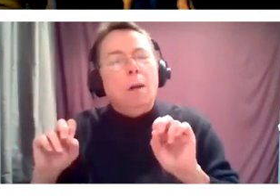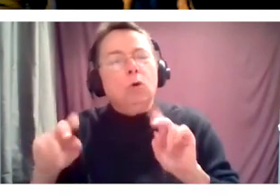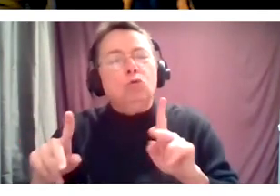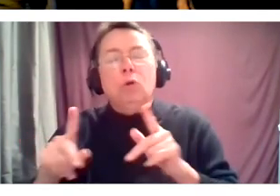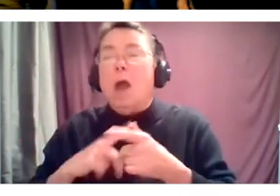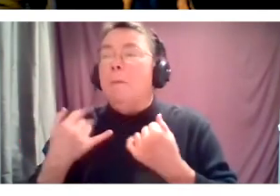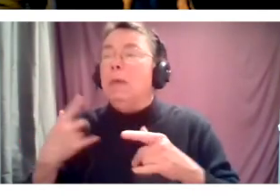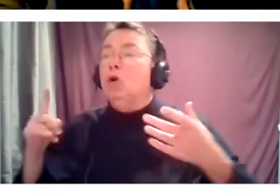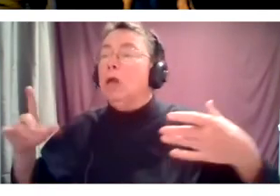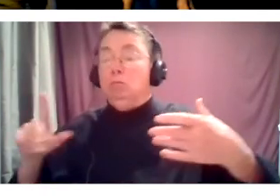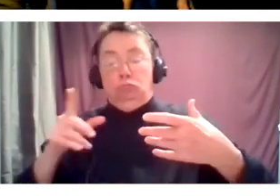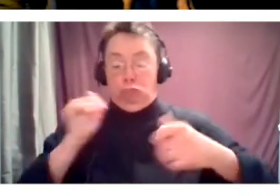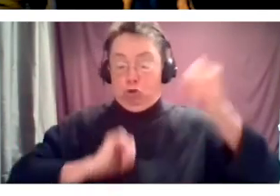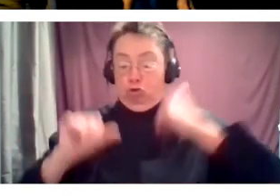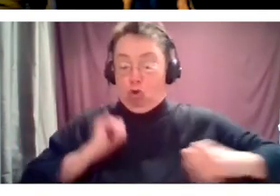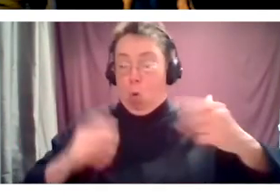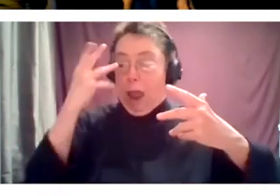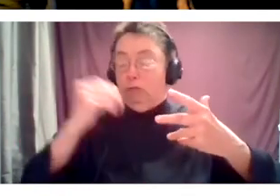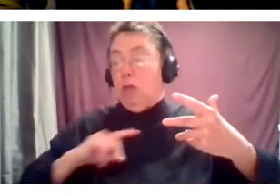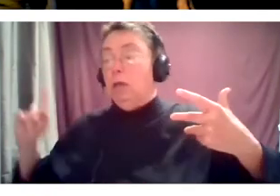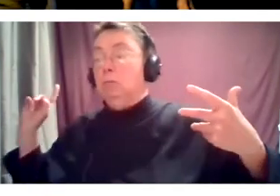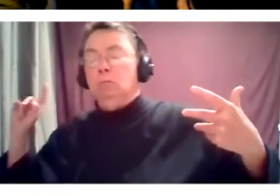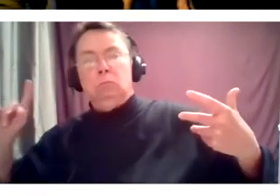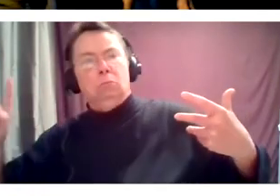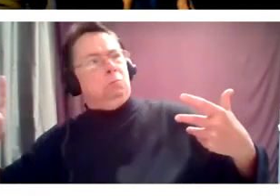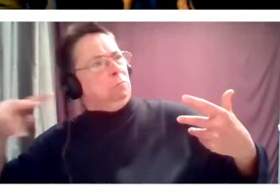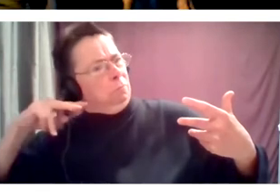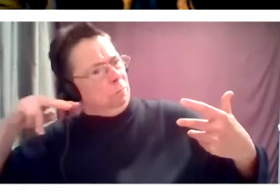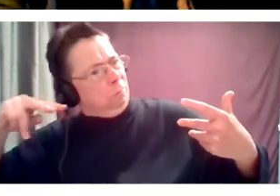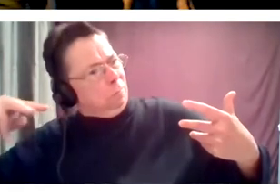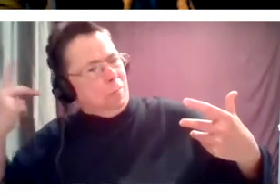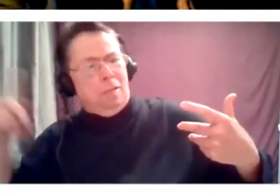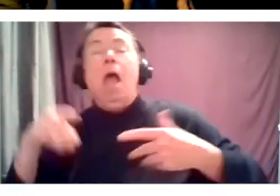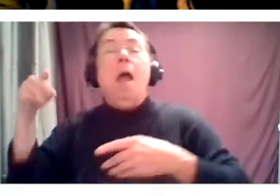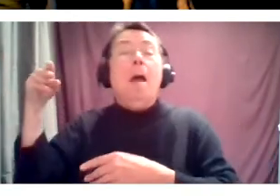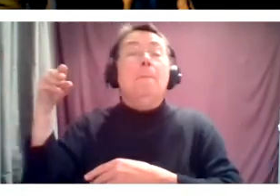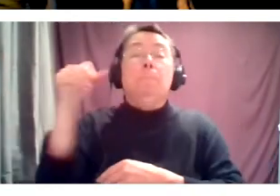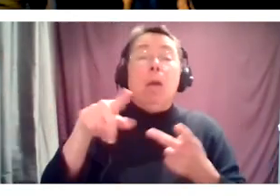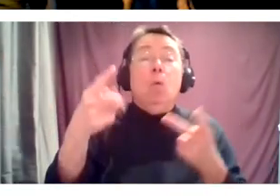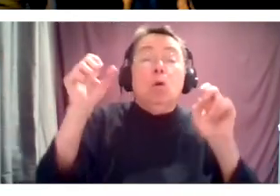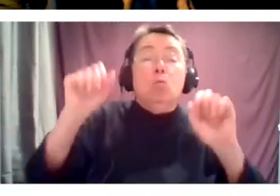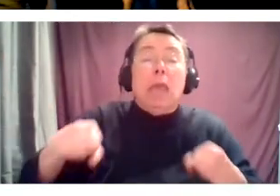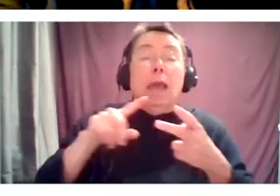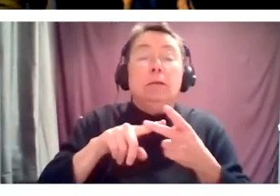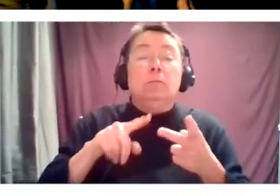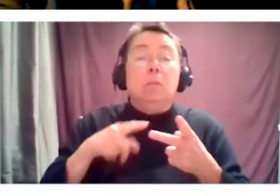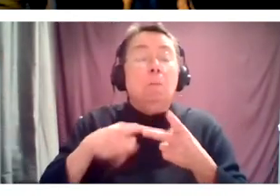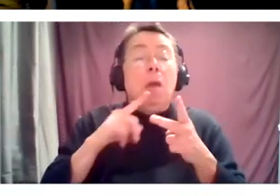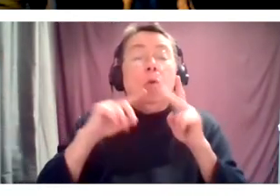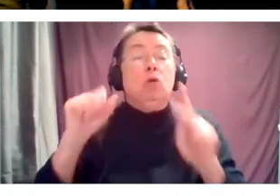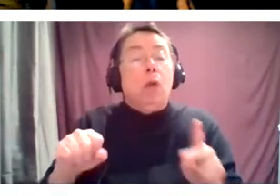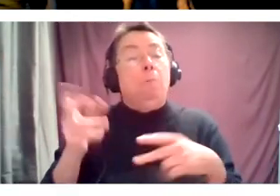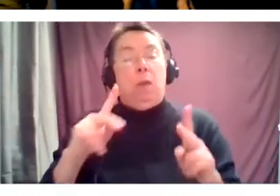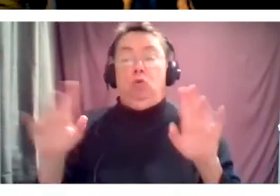into something. I think pay what you can is great because it's just, you know, everybody does what they can, but they are all equally